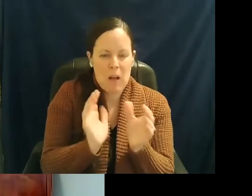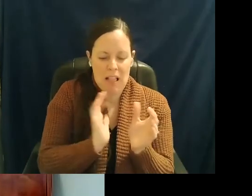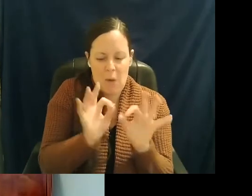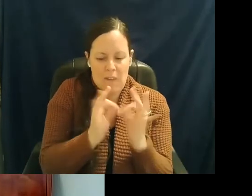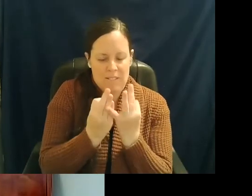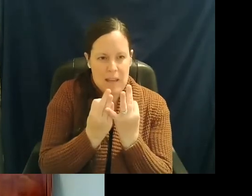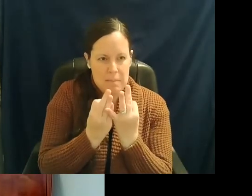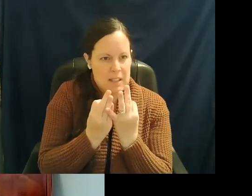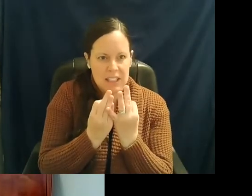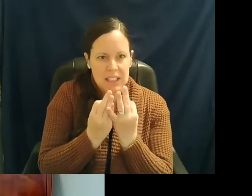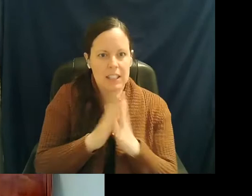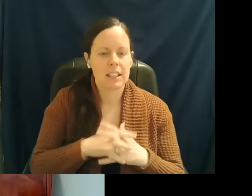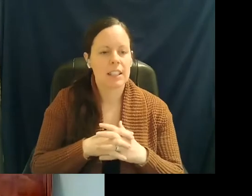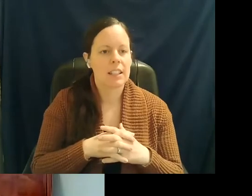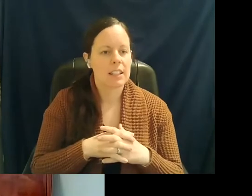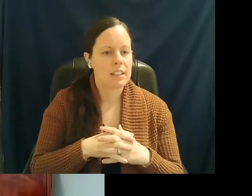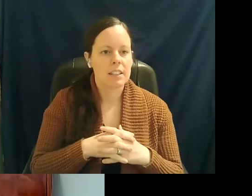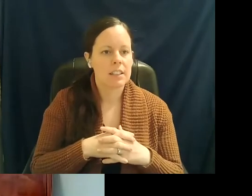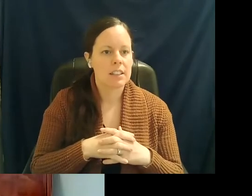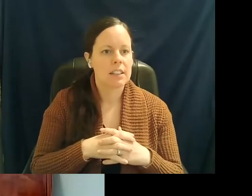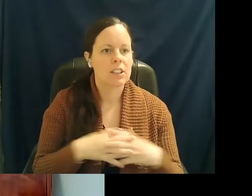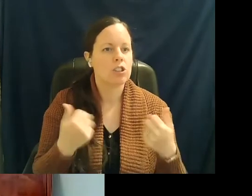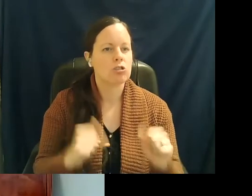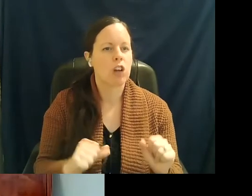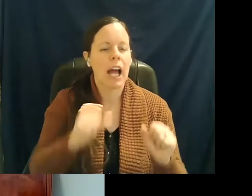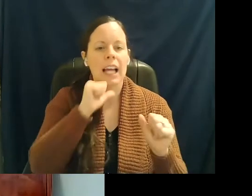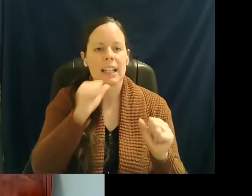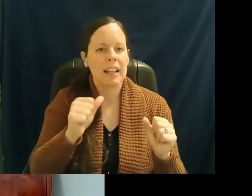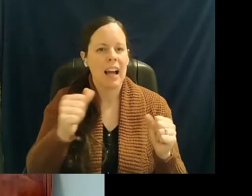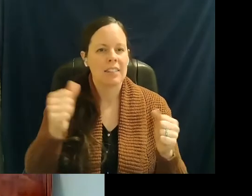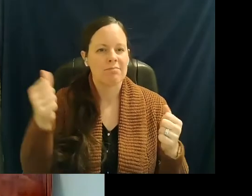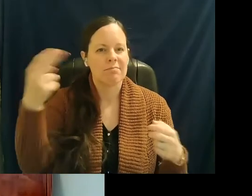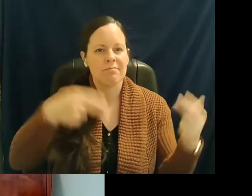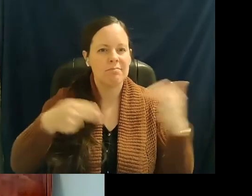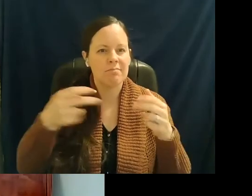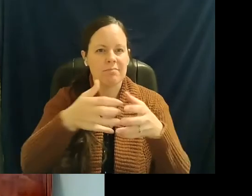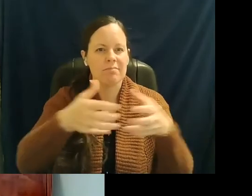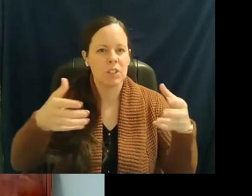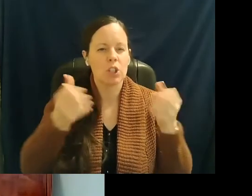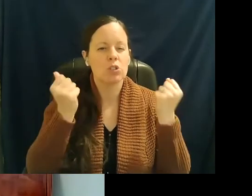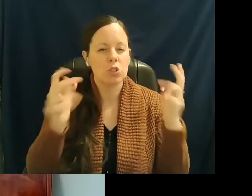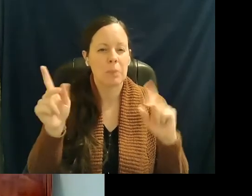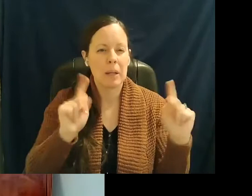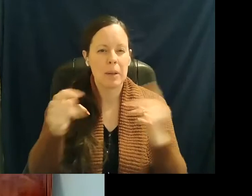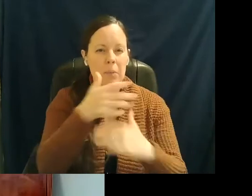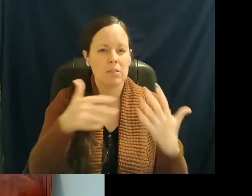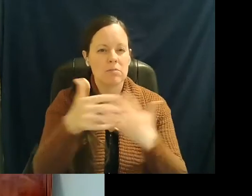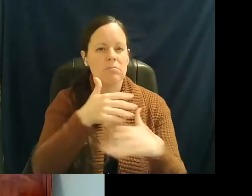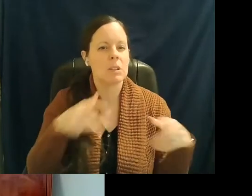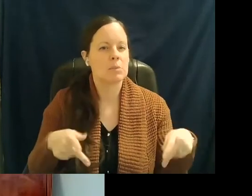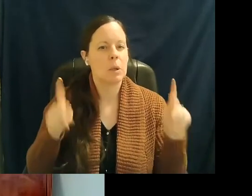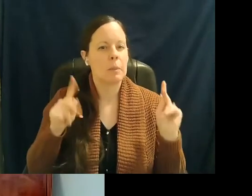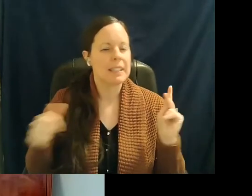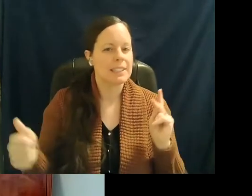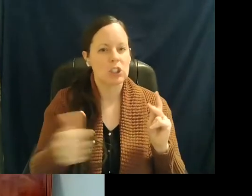then, you know, just trying not to open it up too big and allowing yourself to be